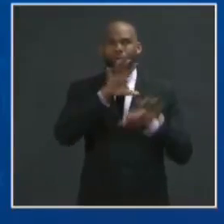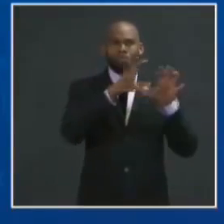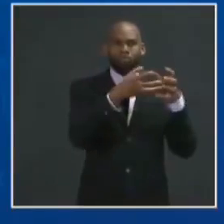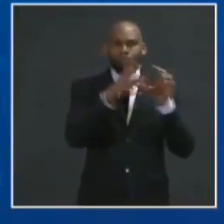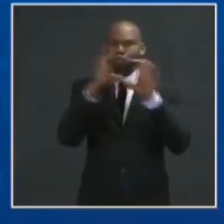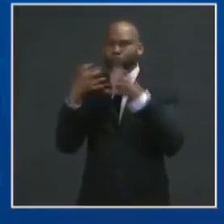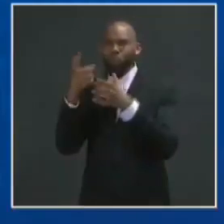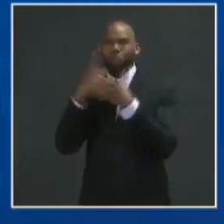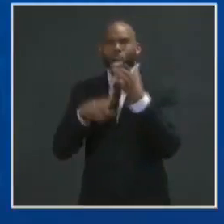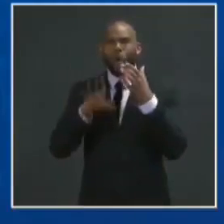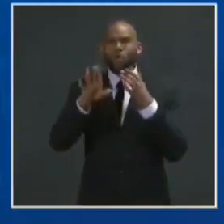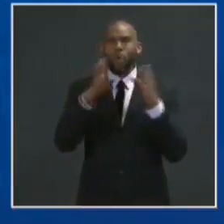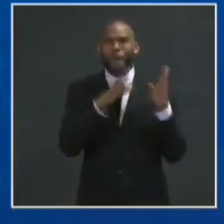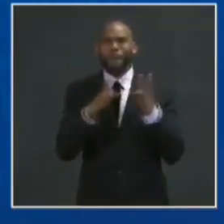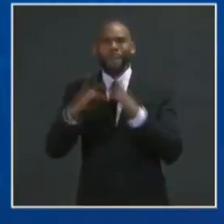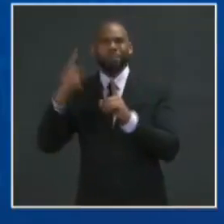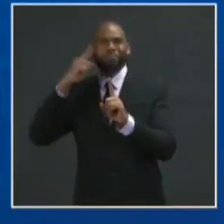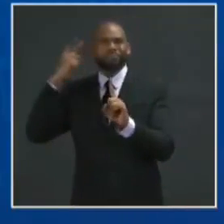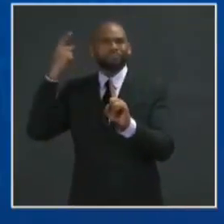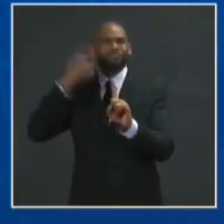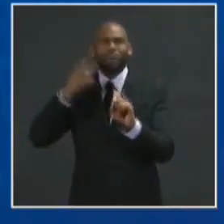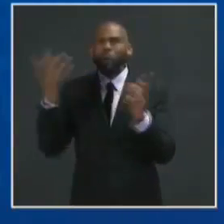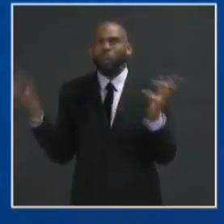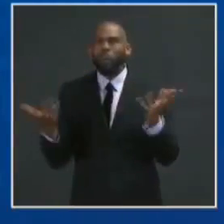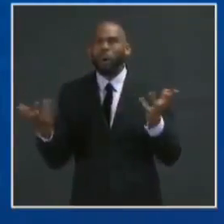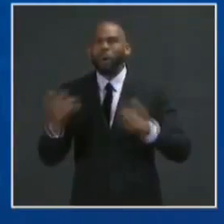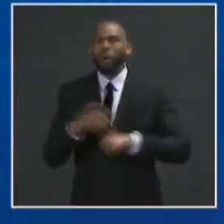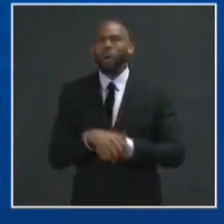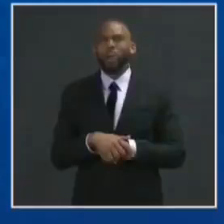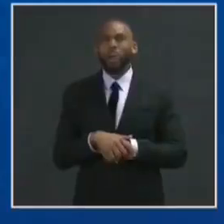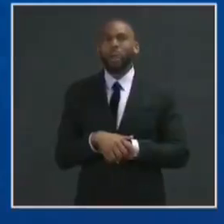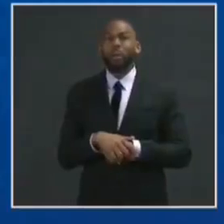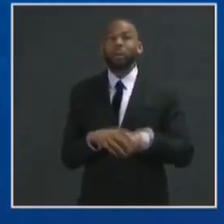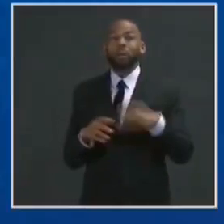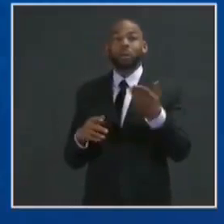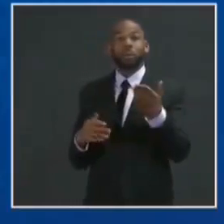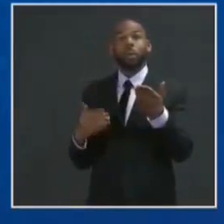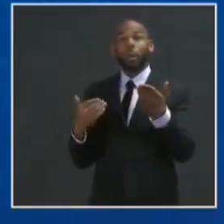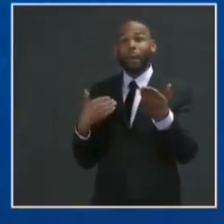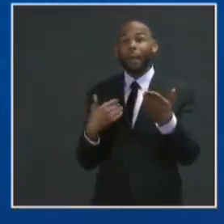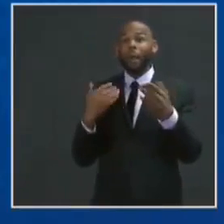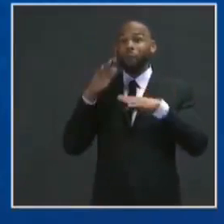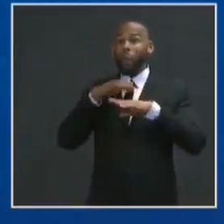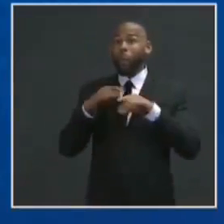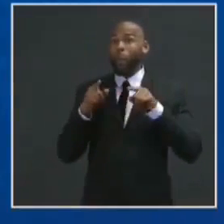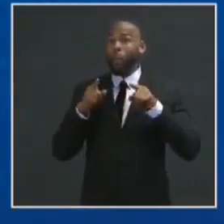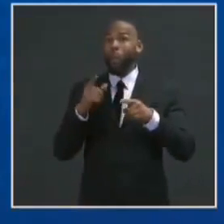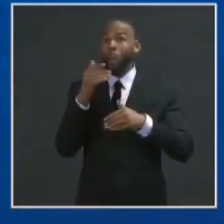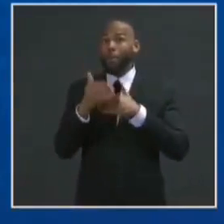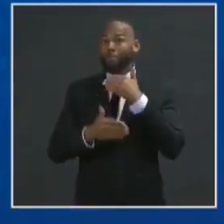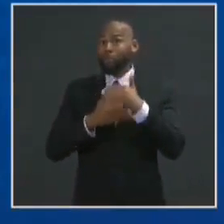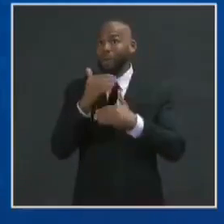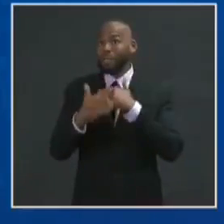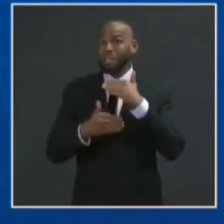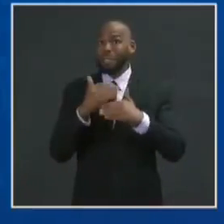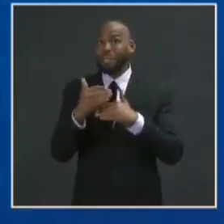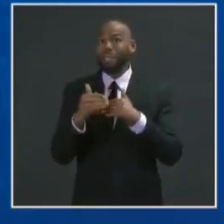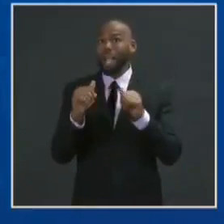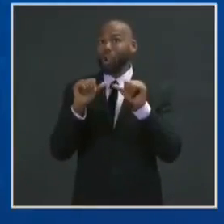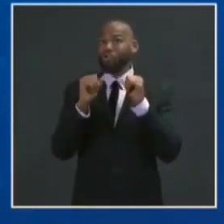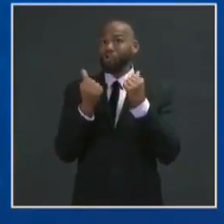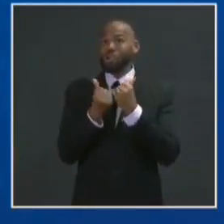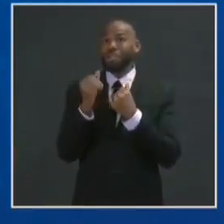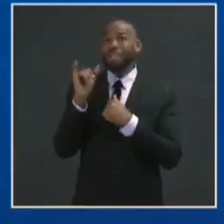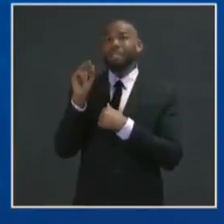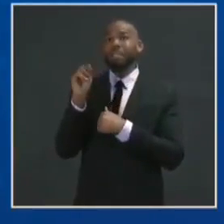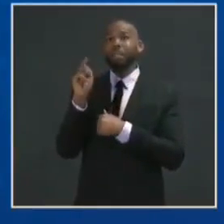Well, you know, again, I think we, there are ongoing processes and internal interagency processes, one that we, I